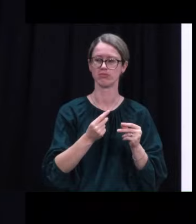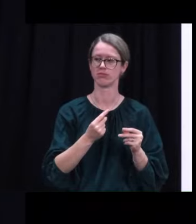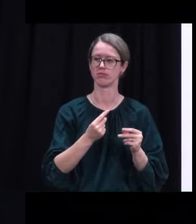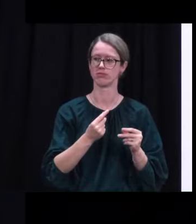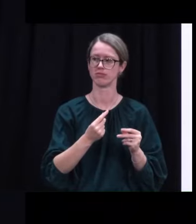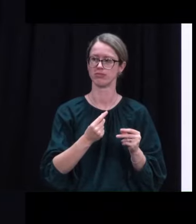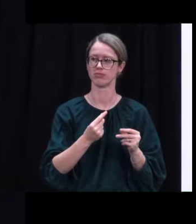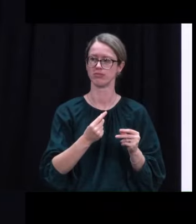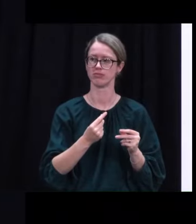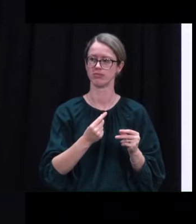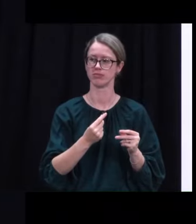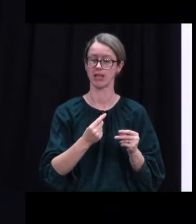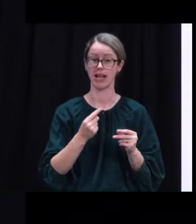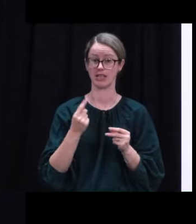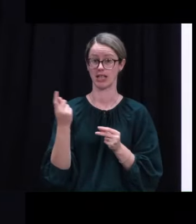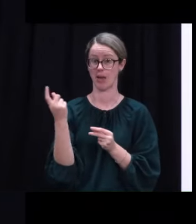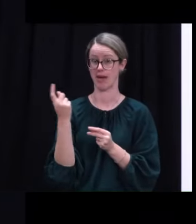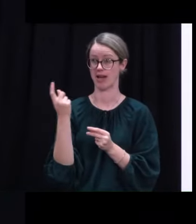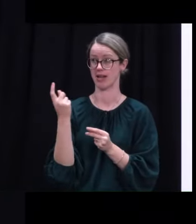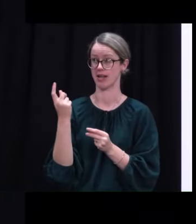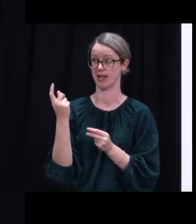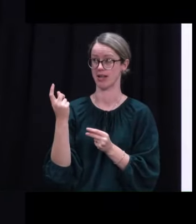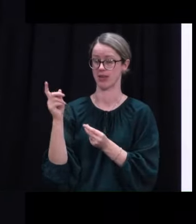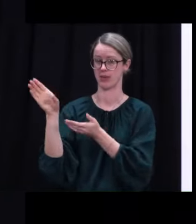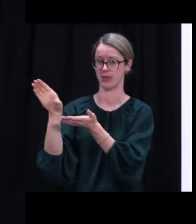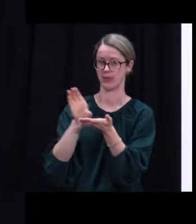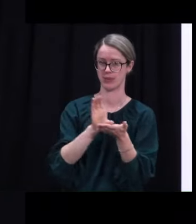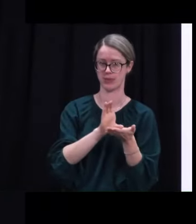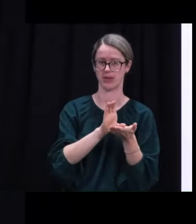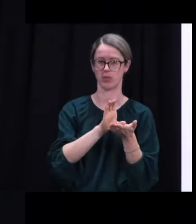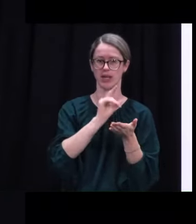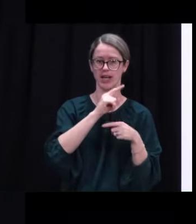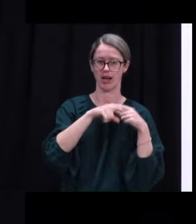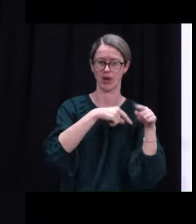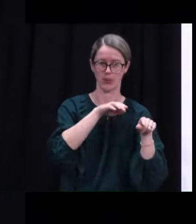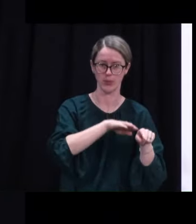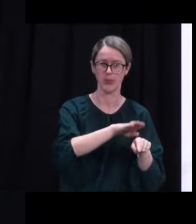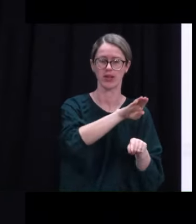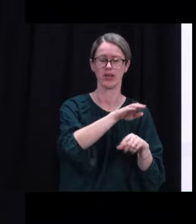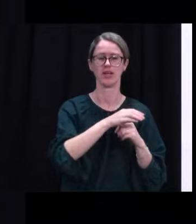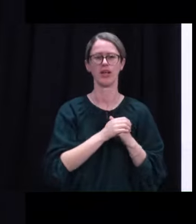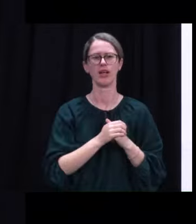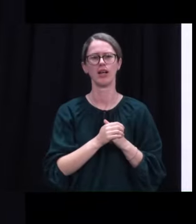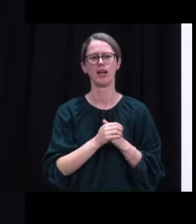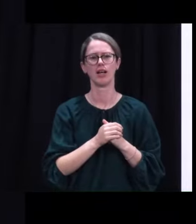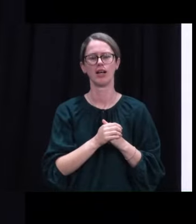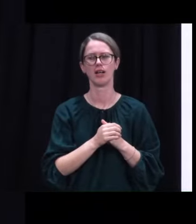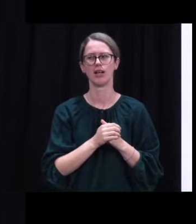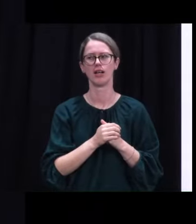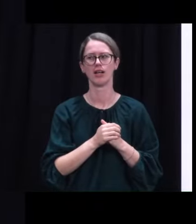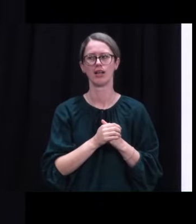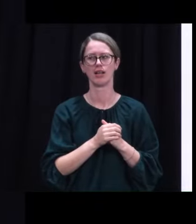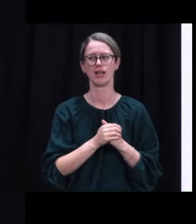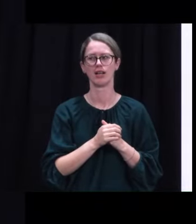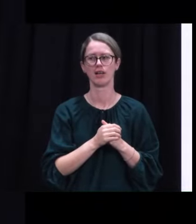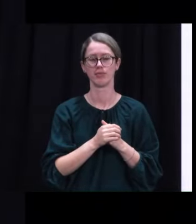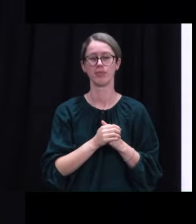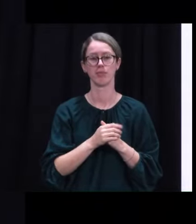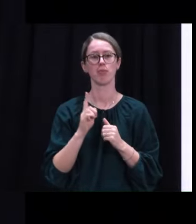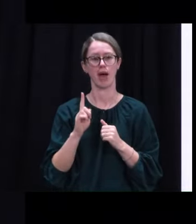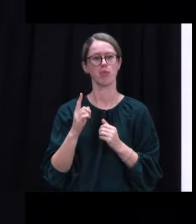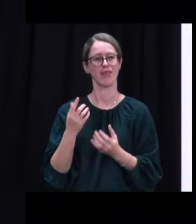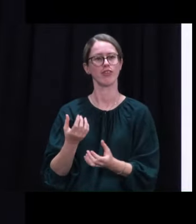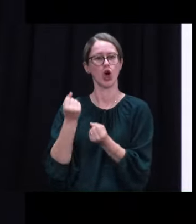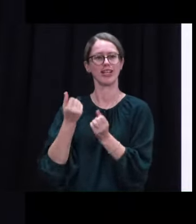intend. And with that extra surge going as well. But what we're indicating now is that we have secured